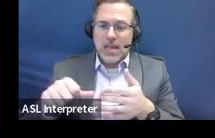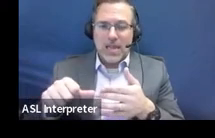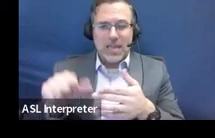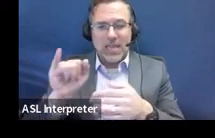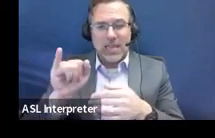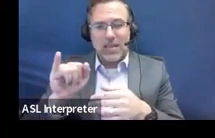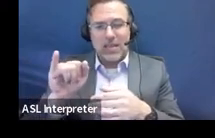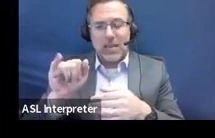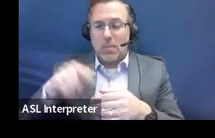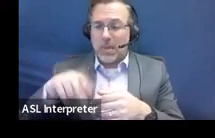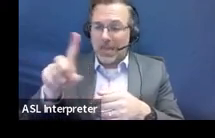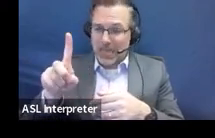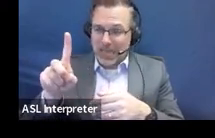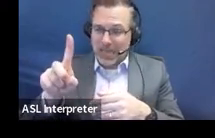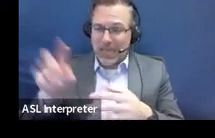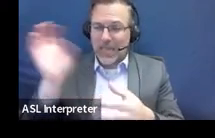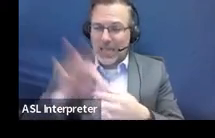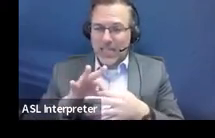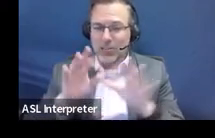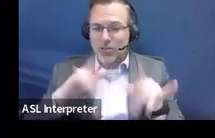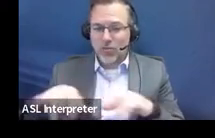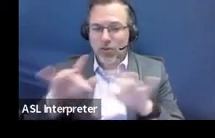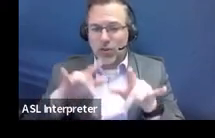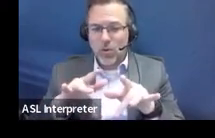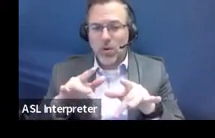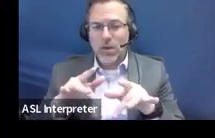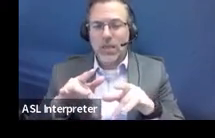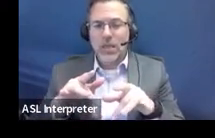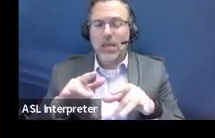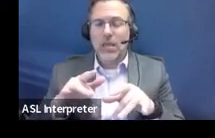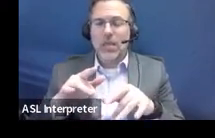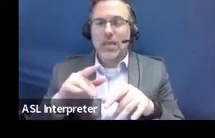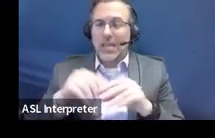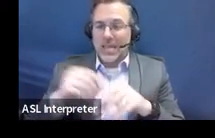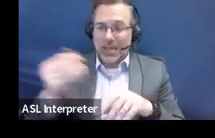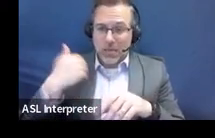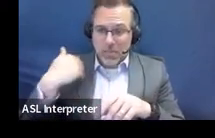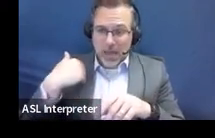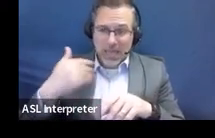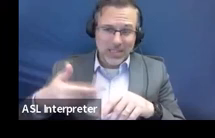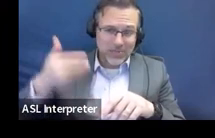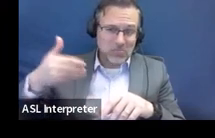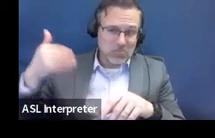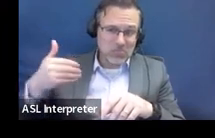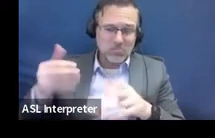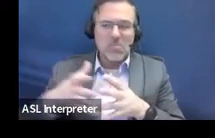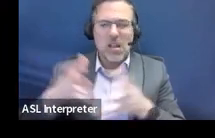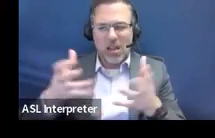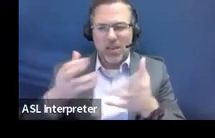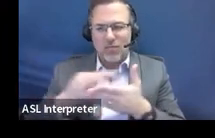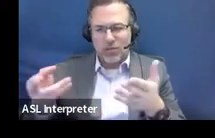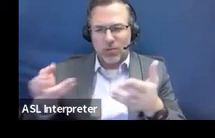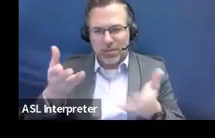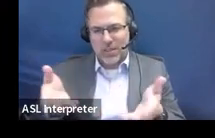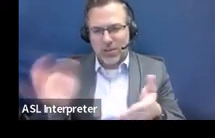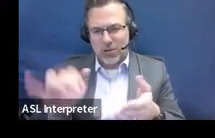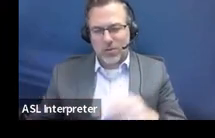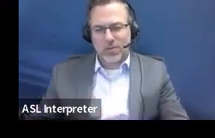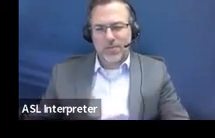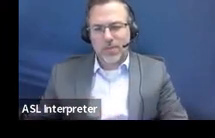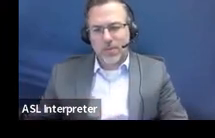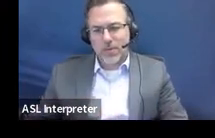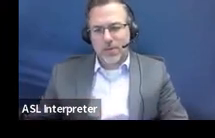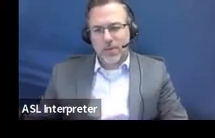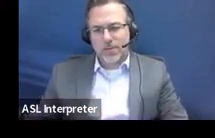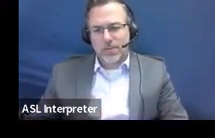um, links to recordings and PowerPoints that we've done in the past and a bunch of other resources. So those are there